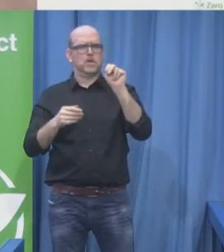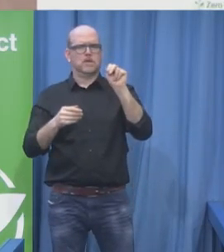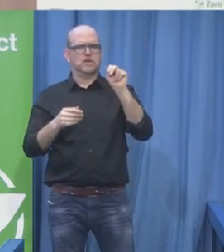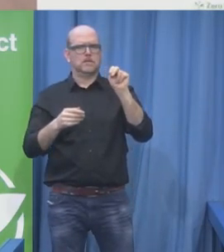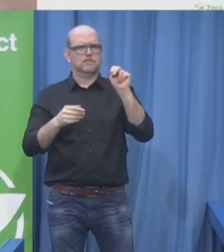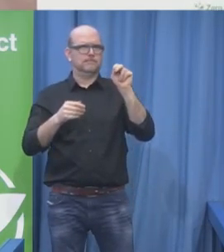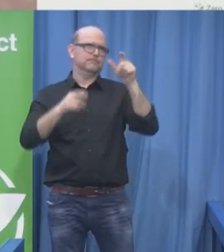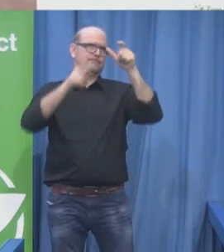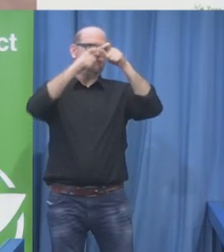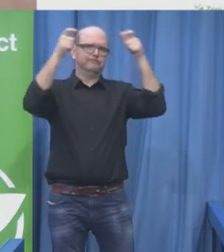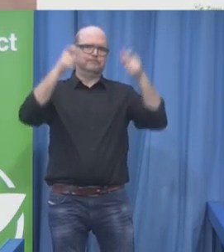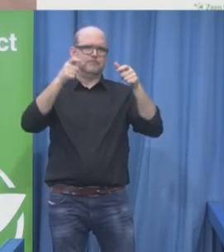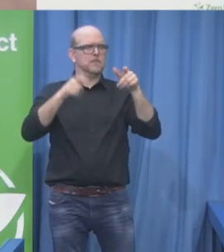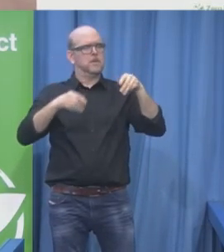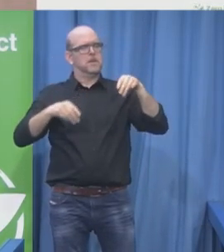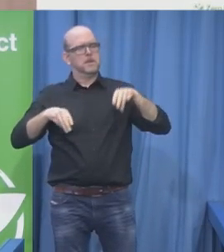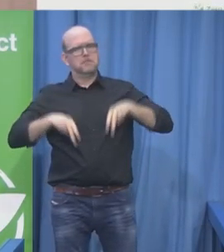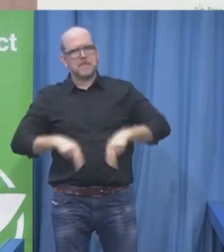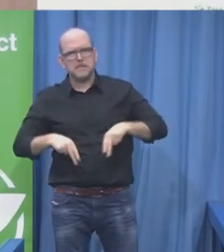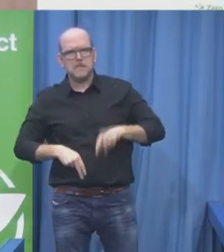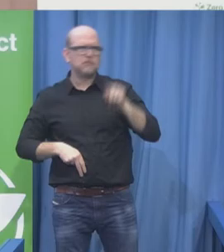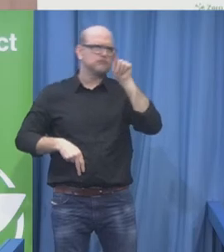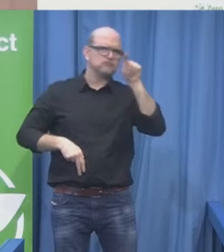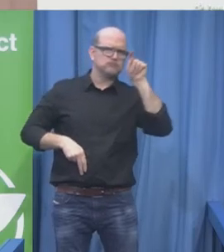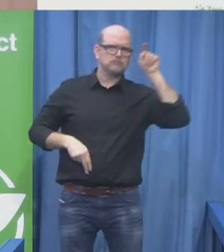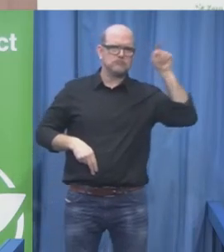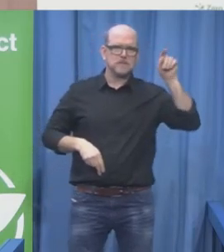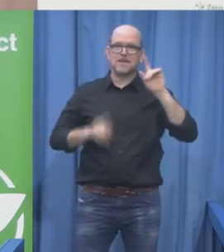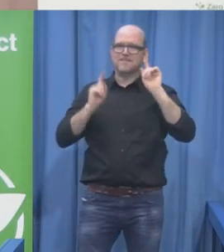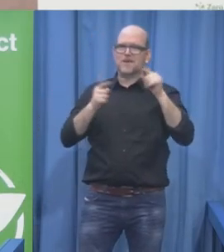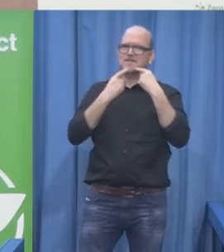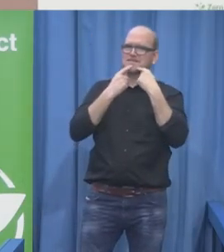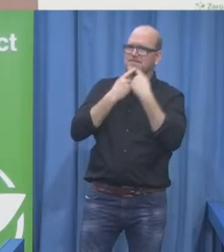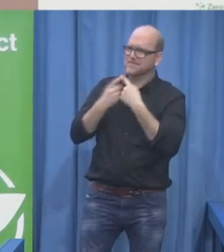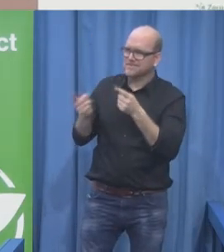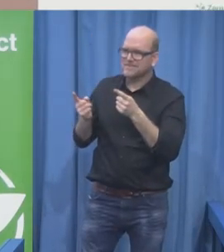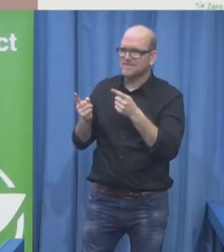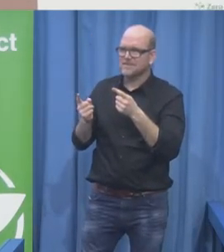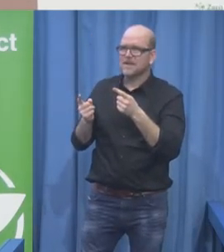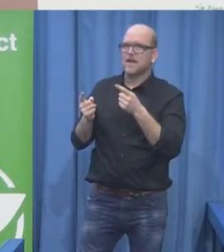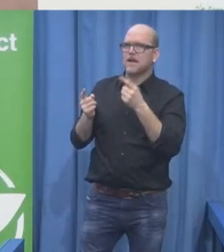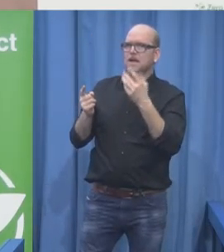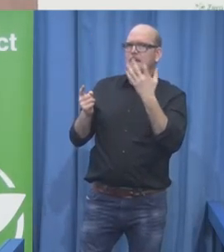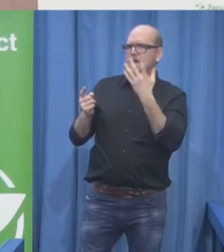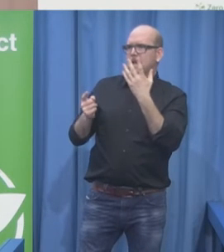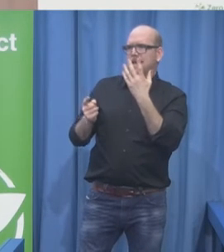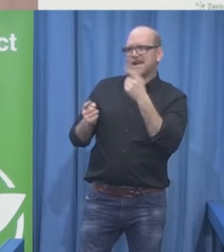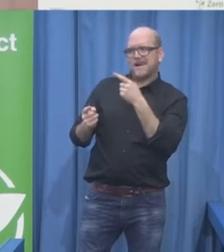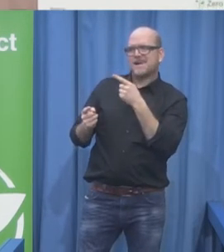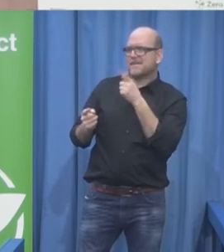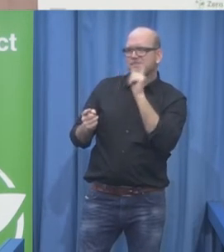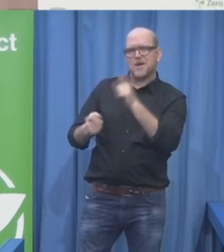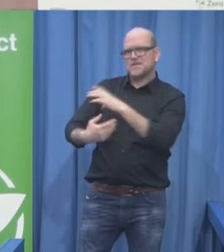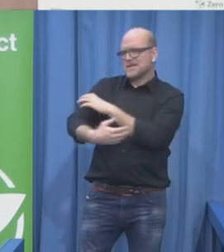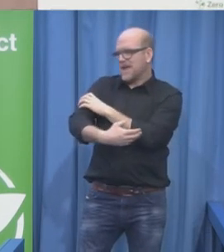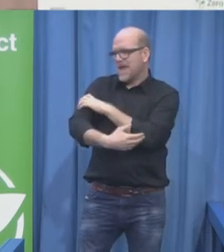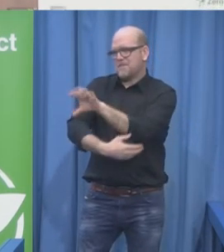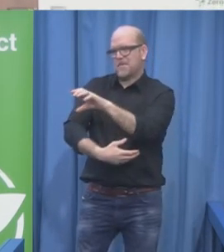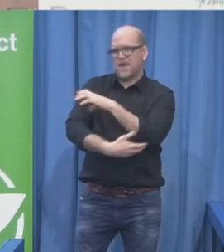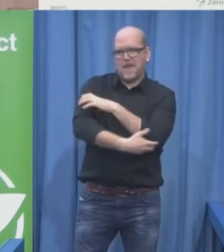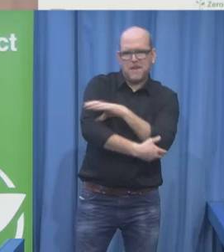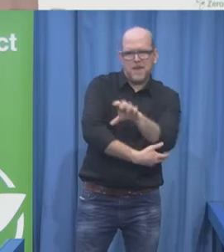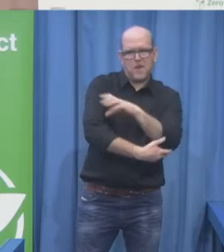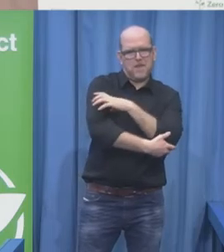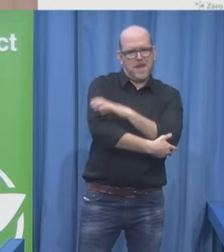then precedes the General Assembly. The theme will be empowerment. So you could start thinking about